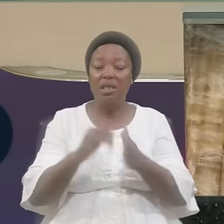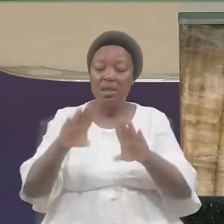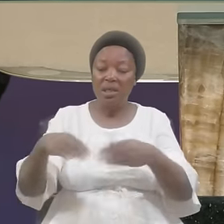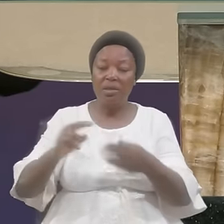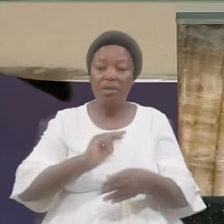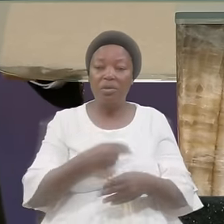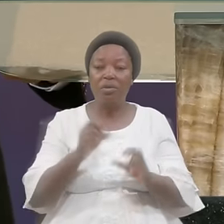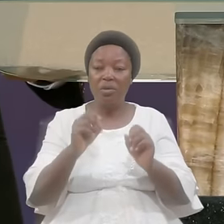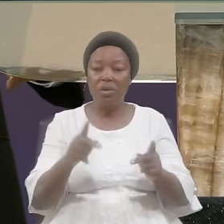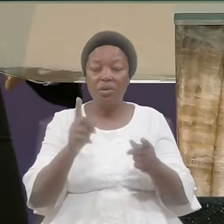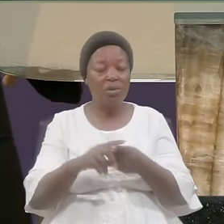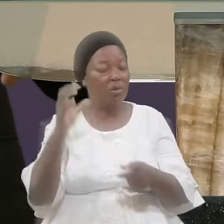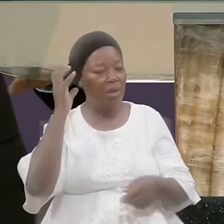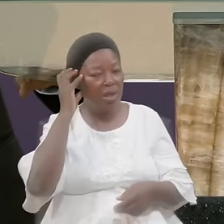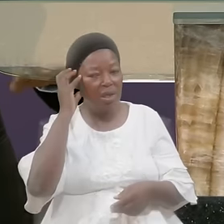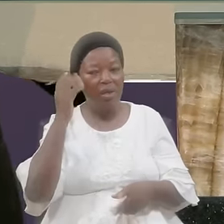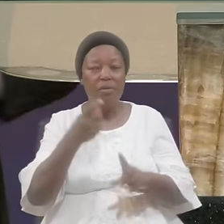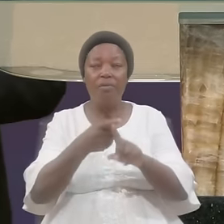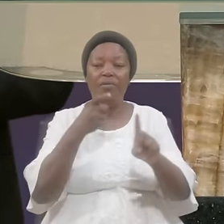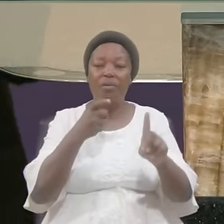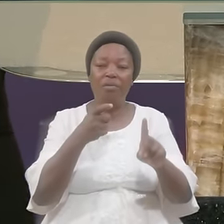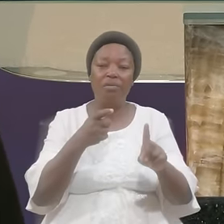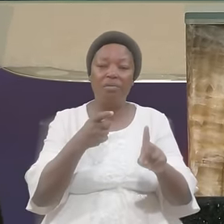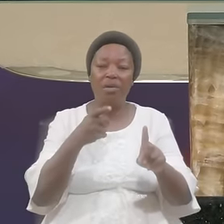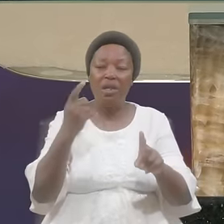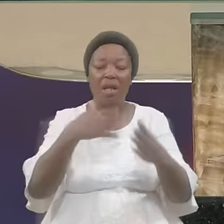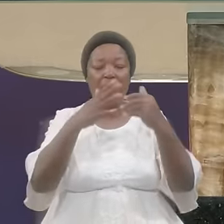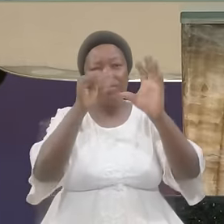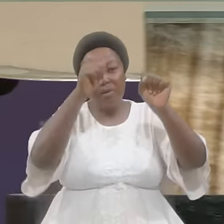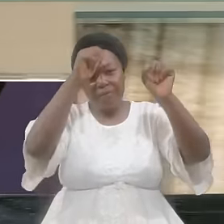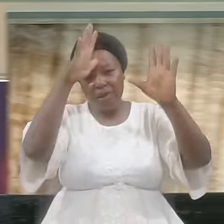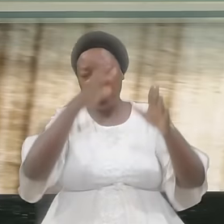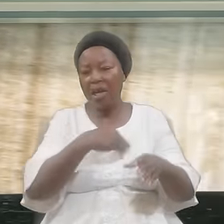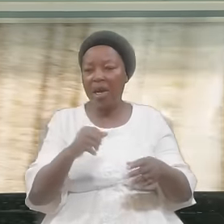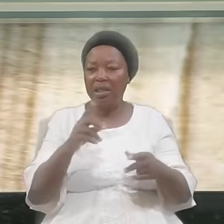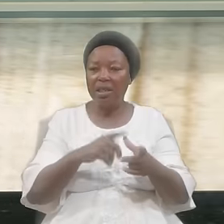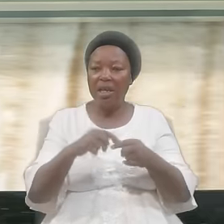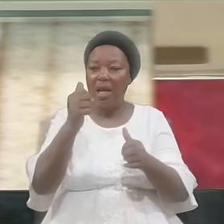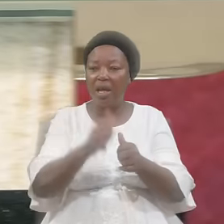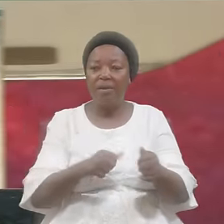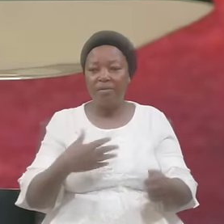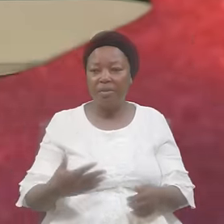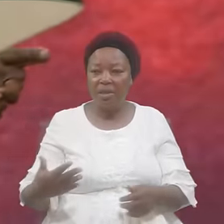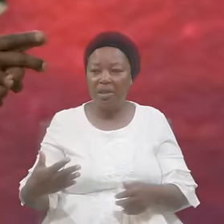chance To hear from the heavenly father And everything